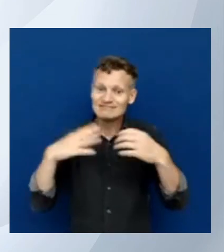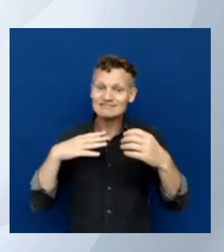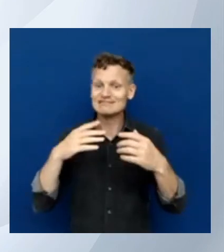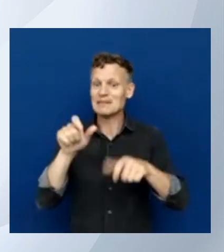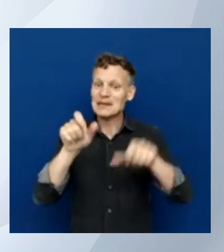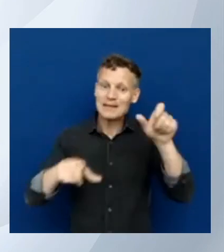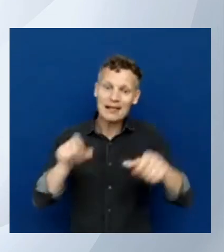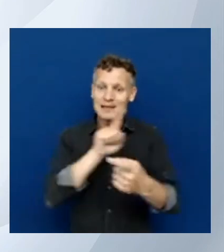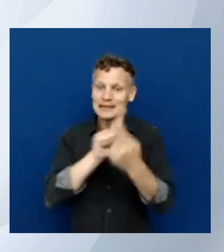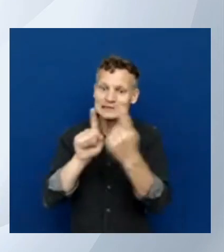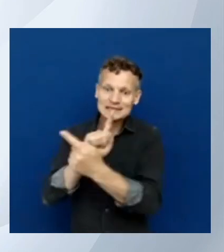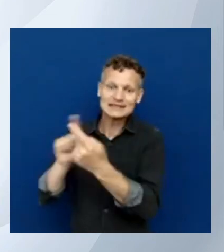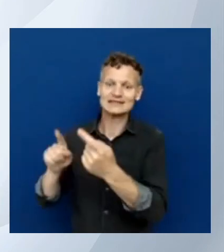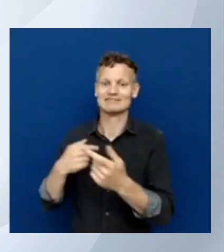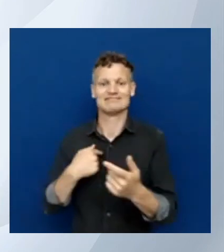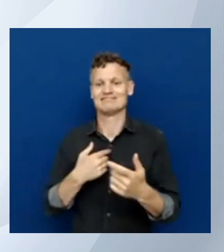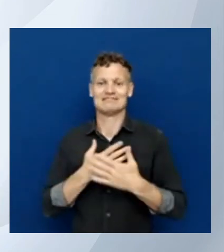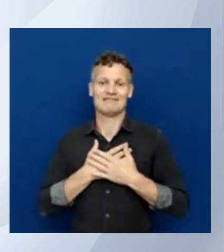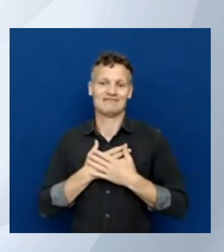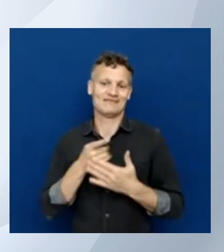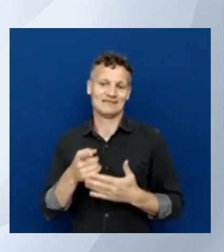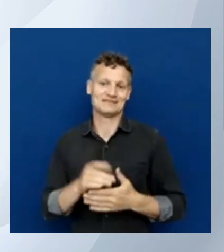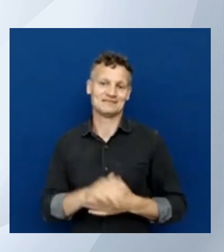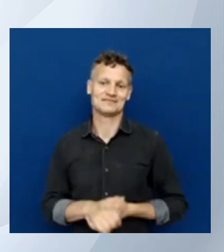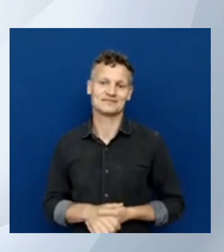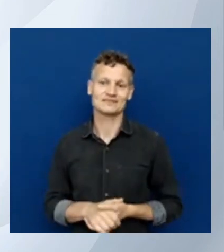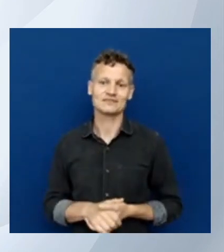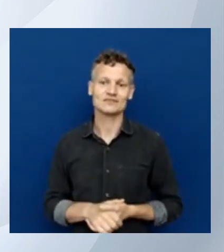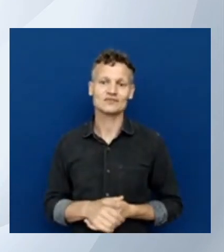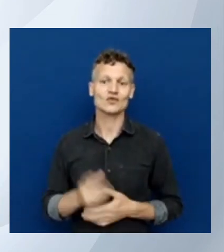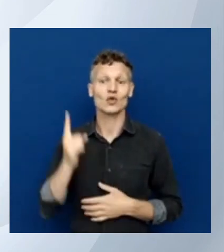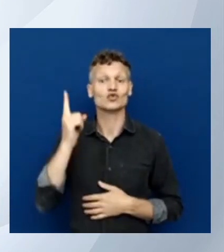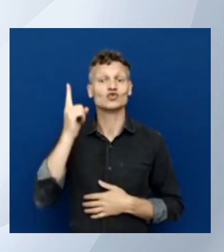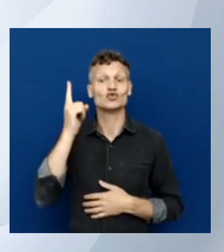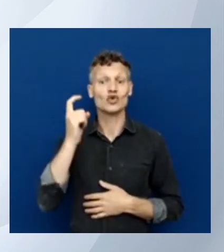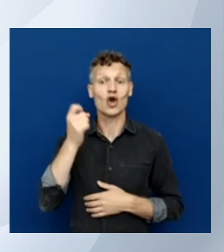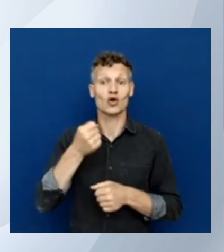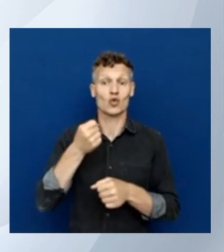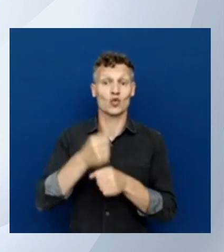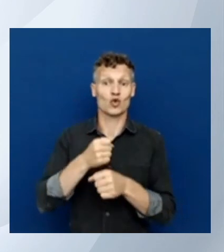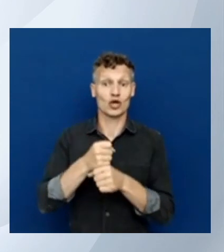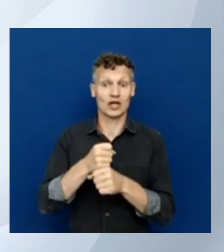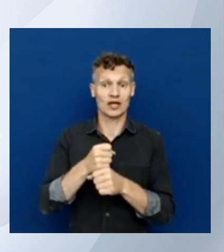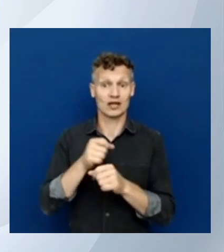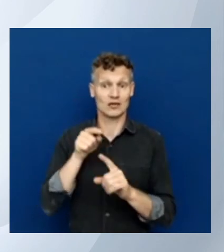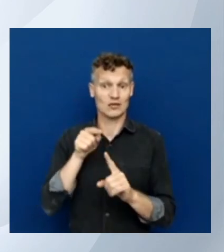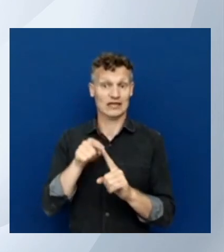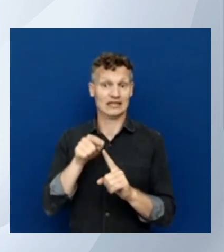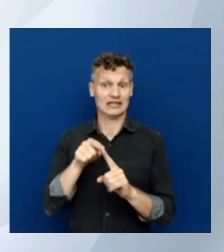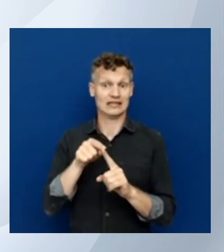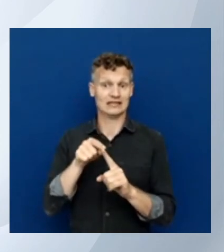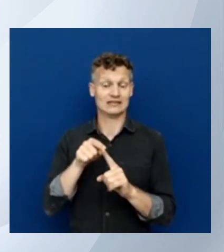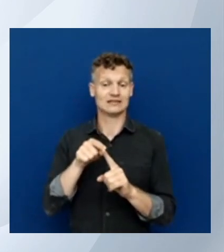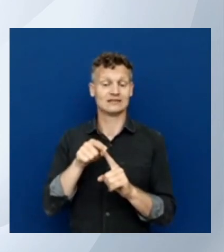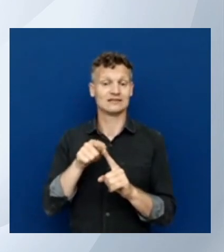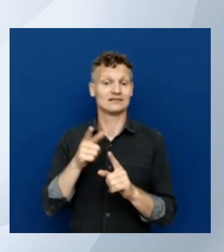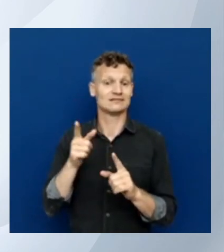so start working with that and if you really love what you're doing it will find its way to you